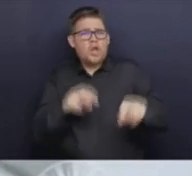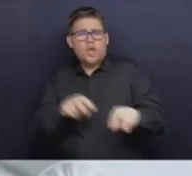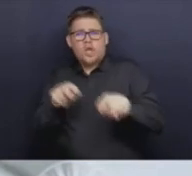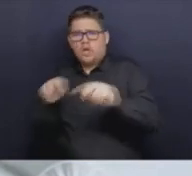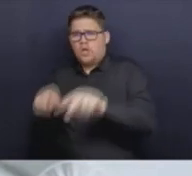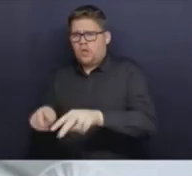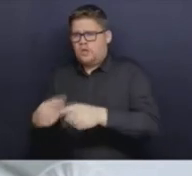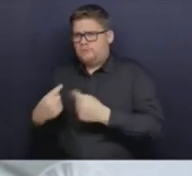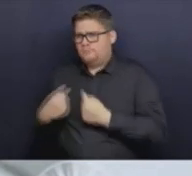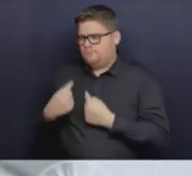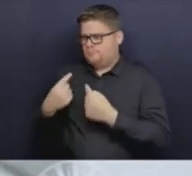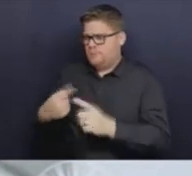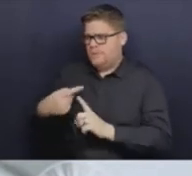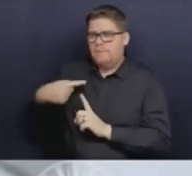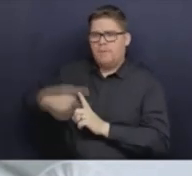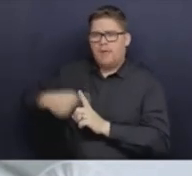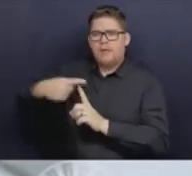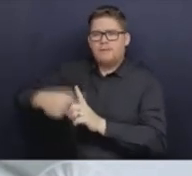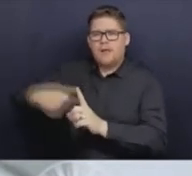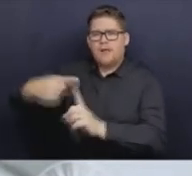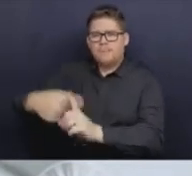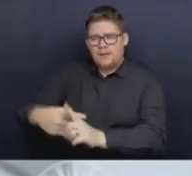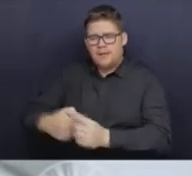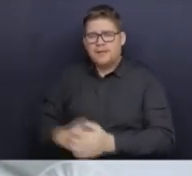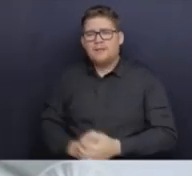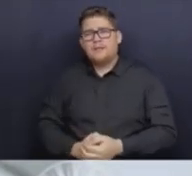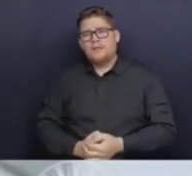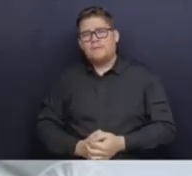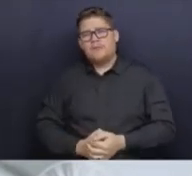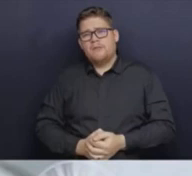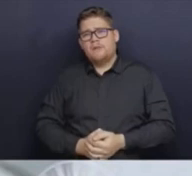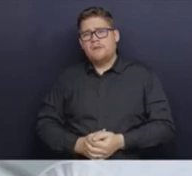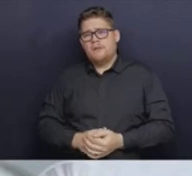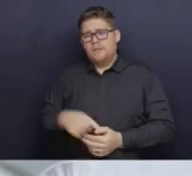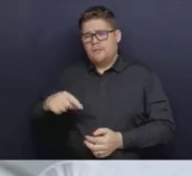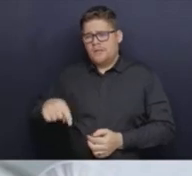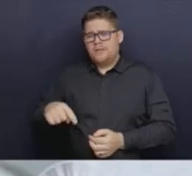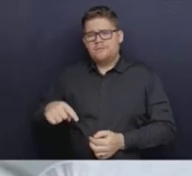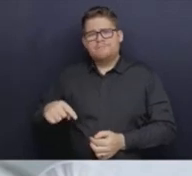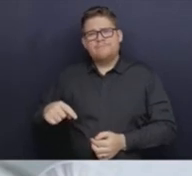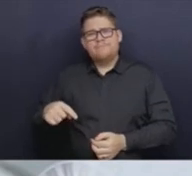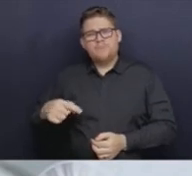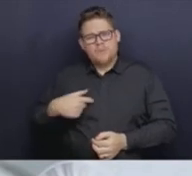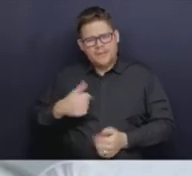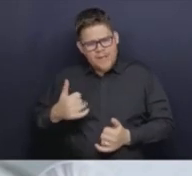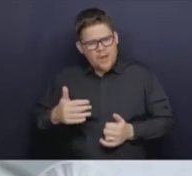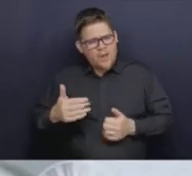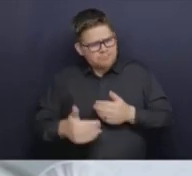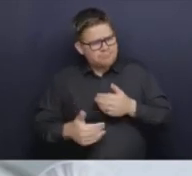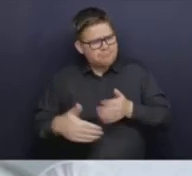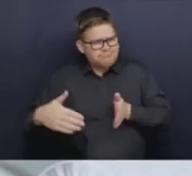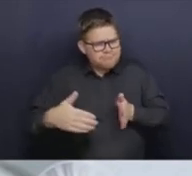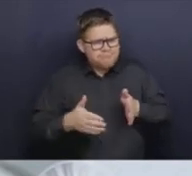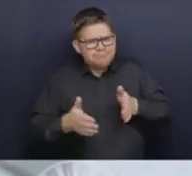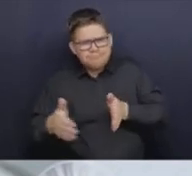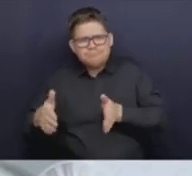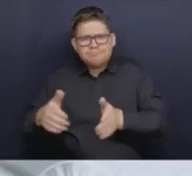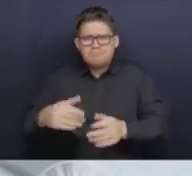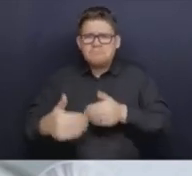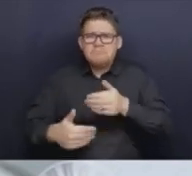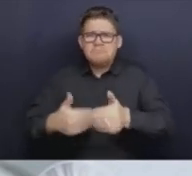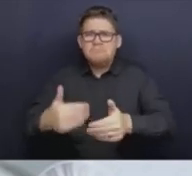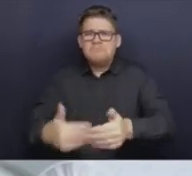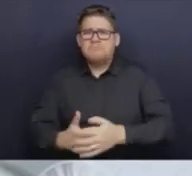progressed as we kind of thought they would. And we're sort of seeing less and less variation and